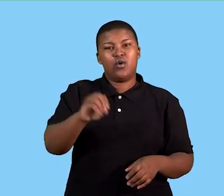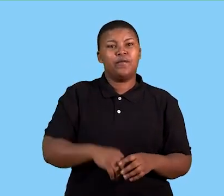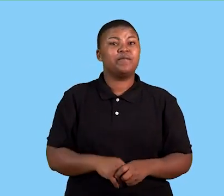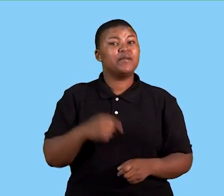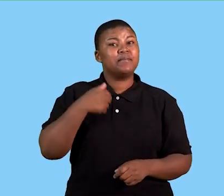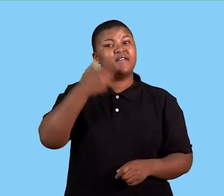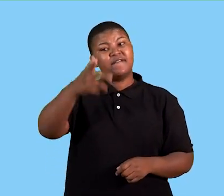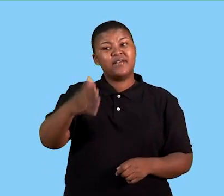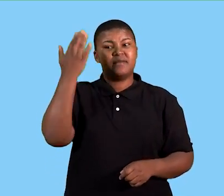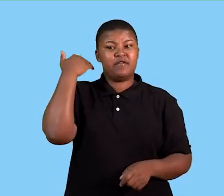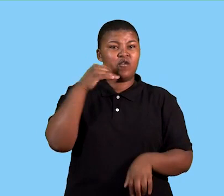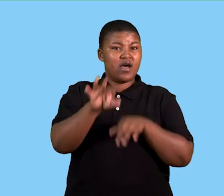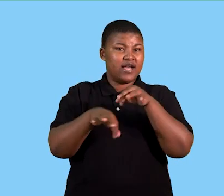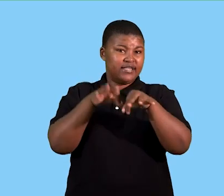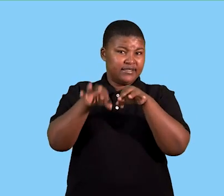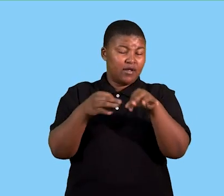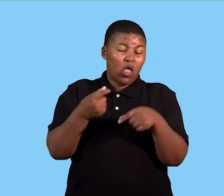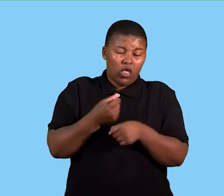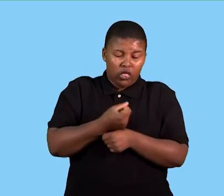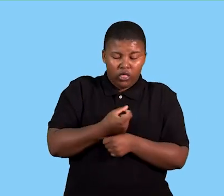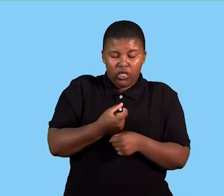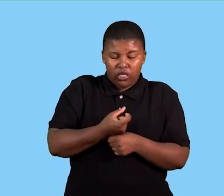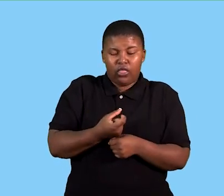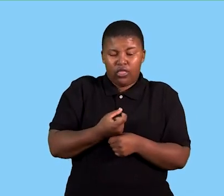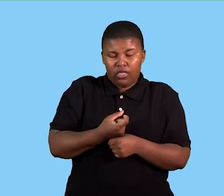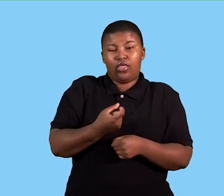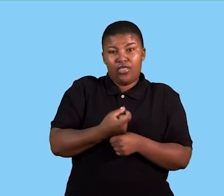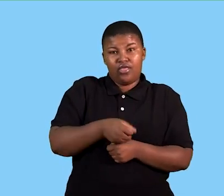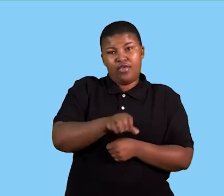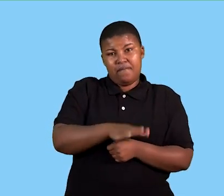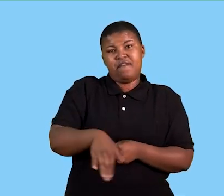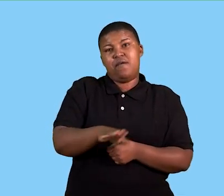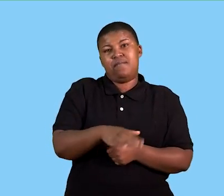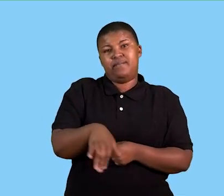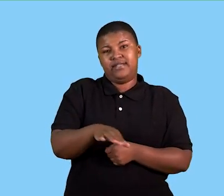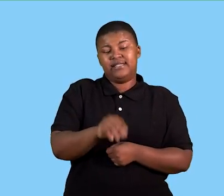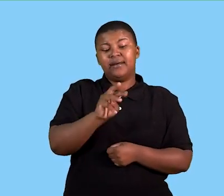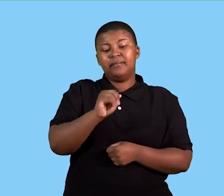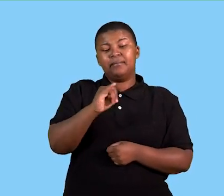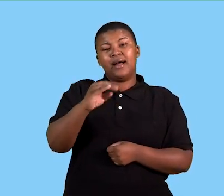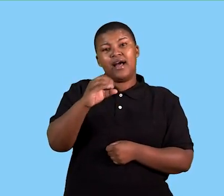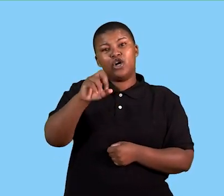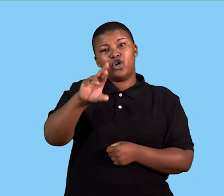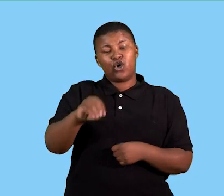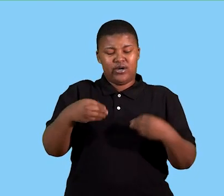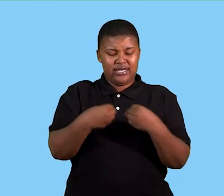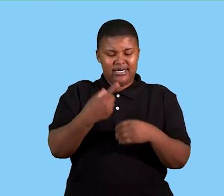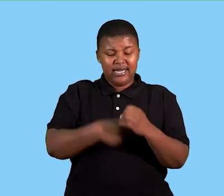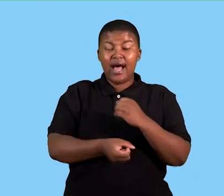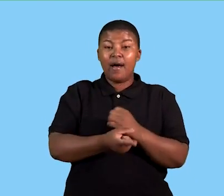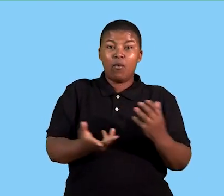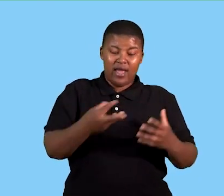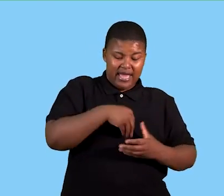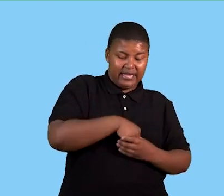earlier, the micro environment is the smallest environment. It's everything that happens inside